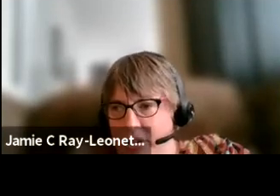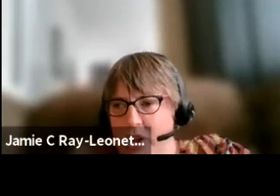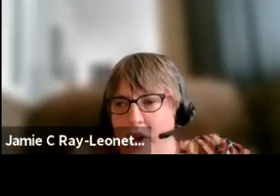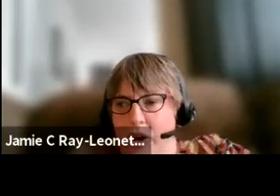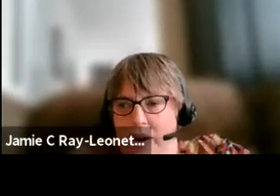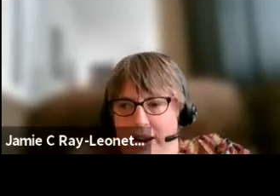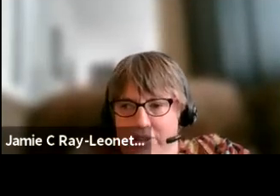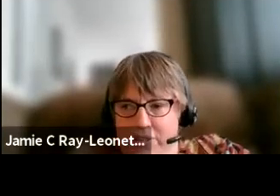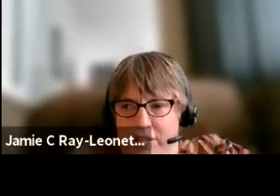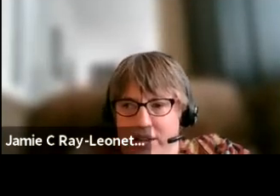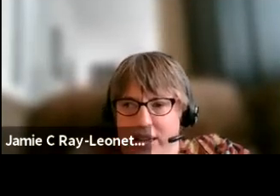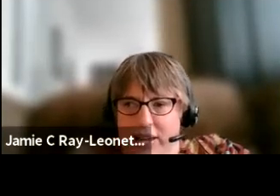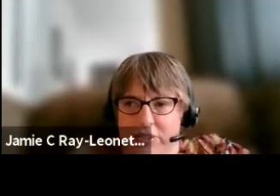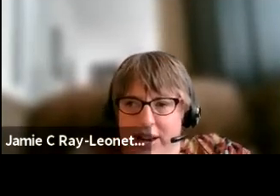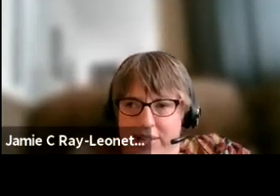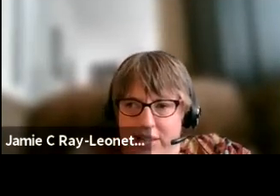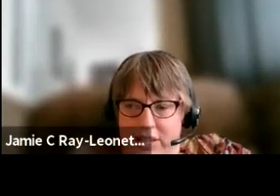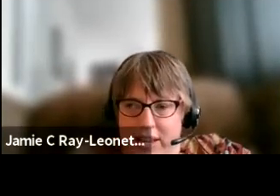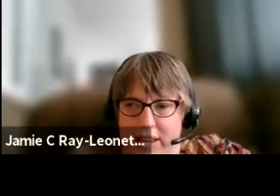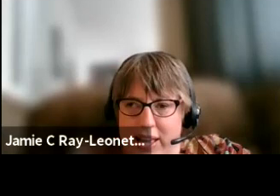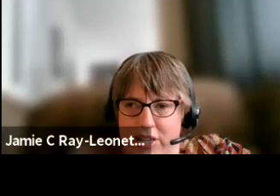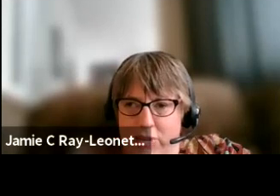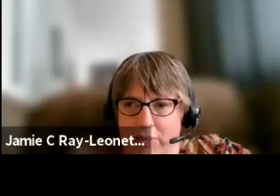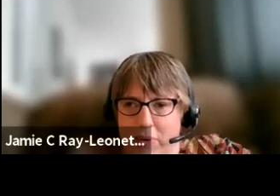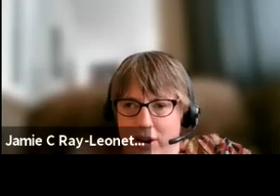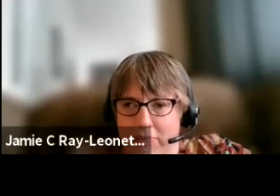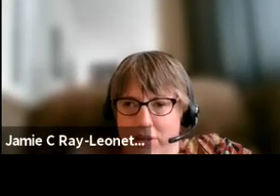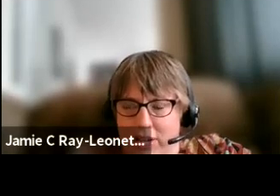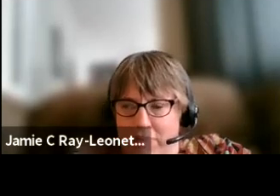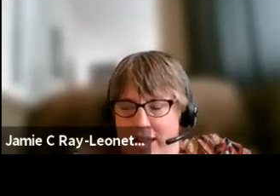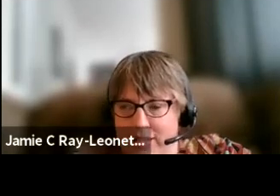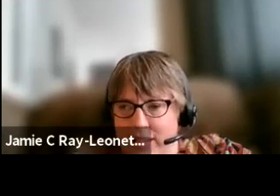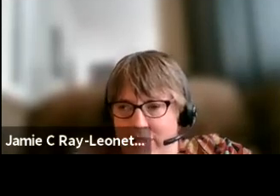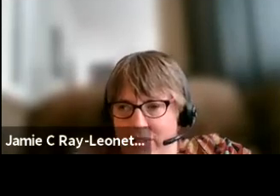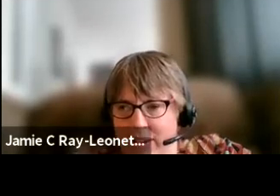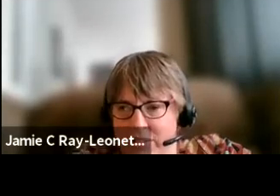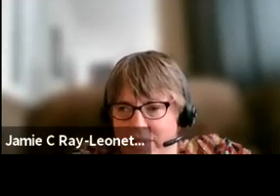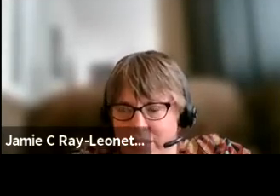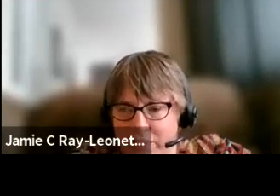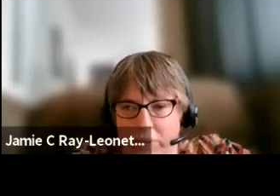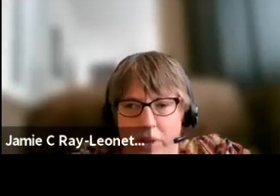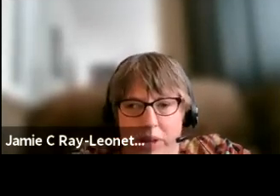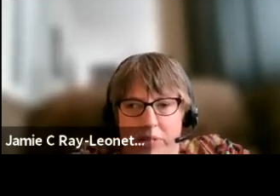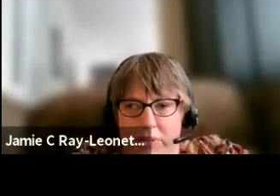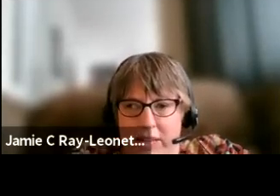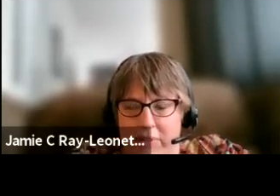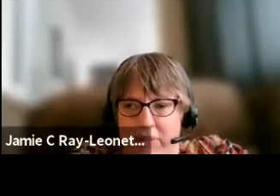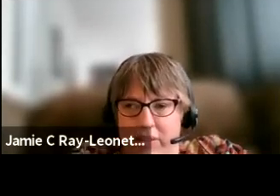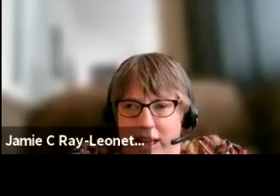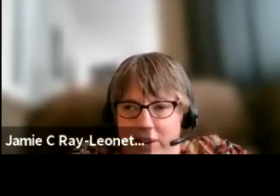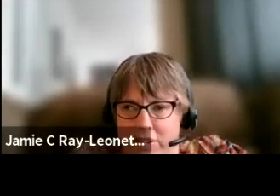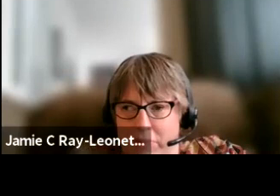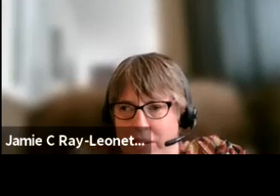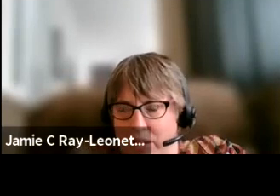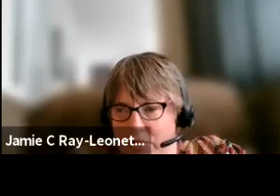centers who are interested in transitioning into a more community-based living arrangement. So some